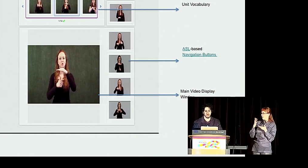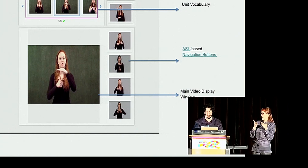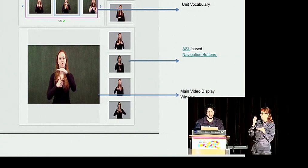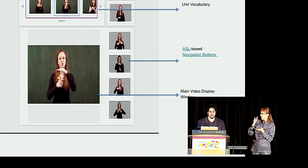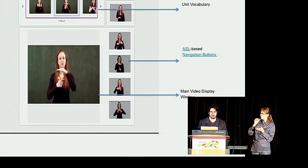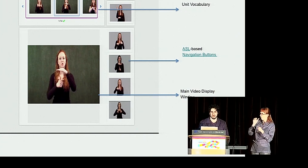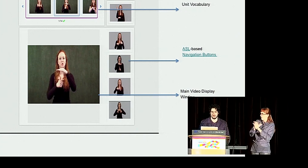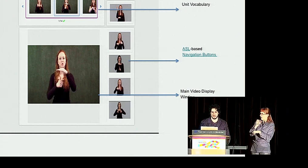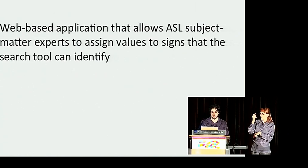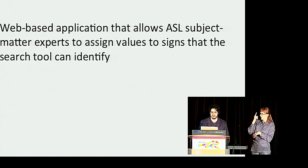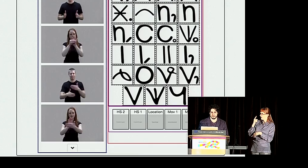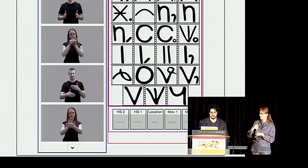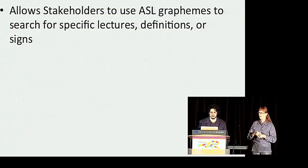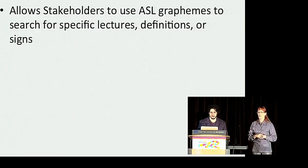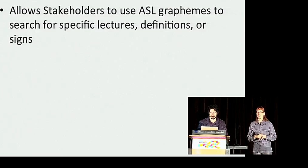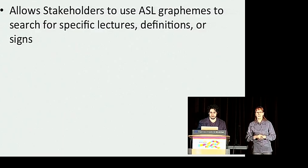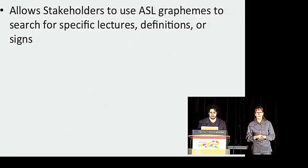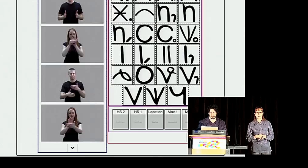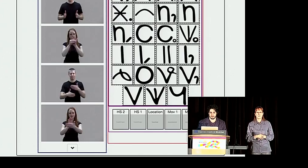Okay, certainly.